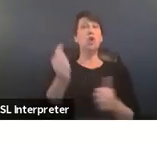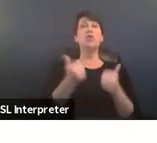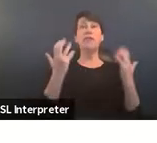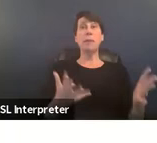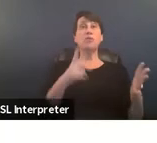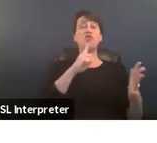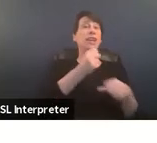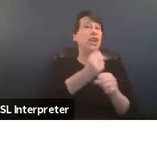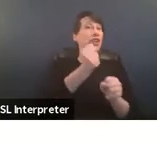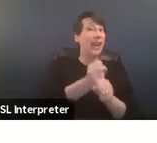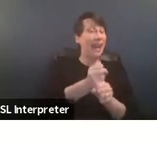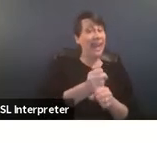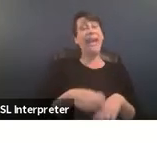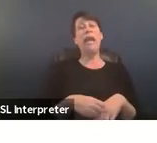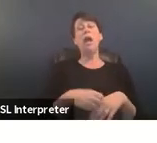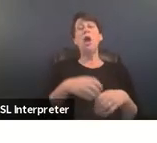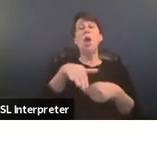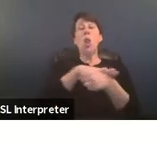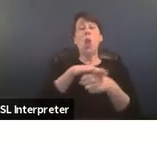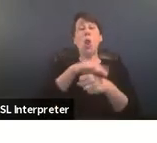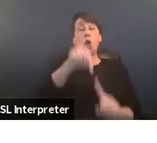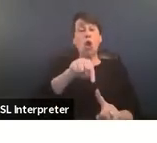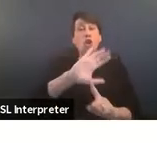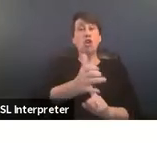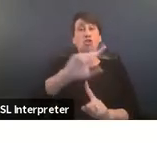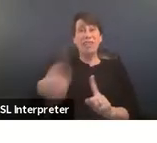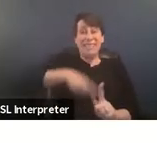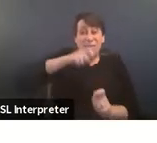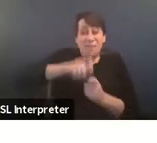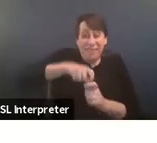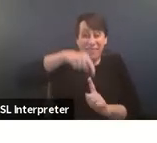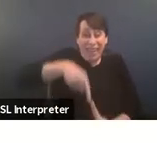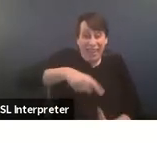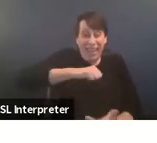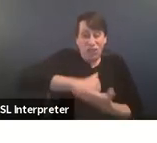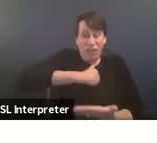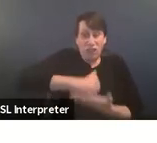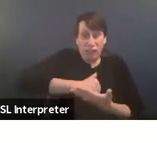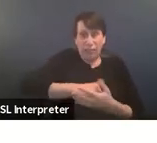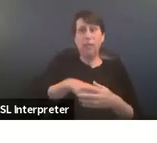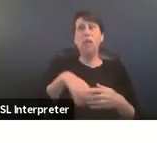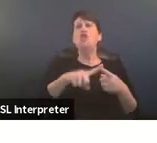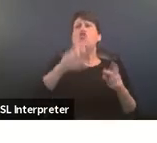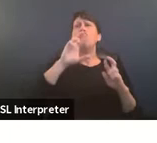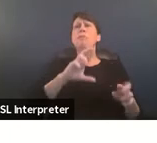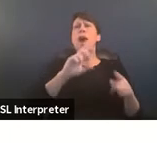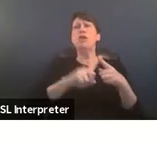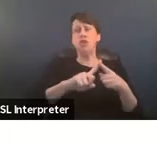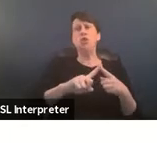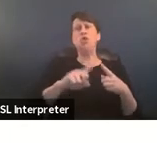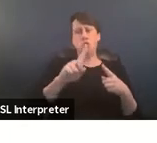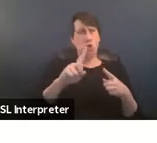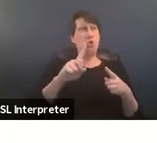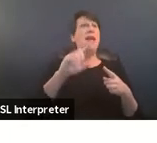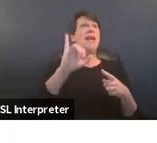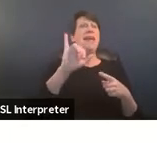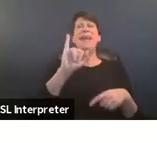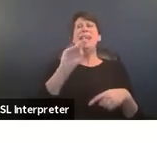creating hyper local culturally specific interventions um to respond to interpersonal violence